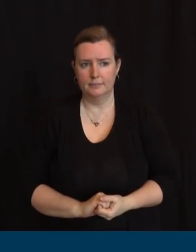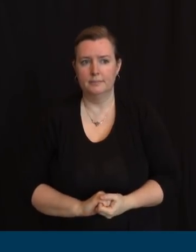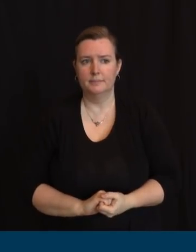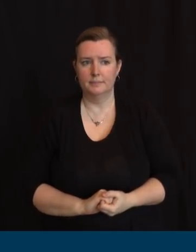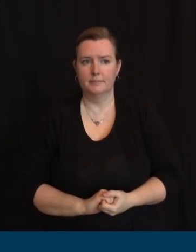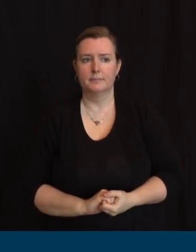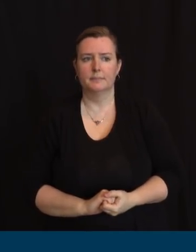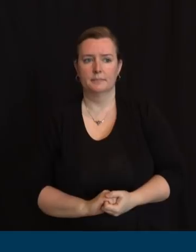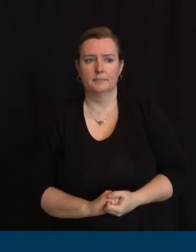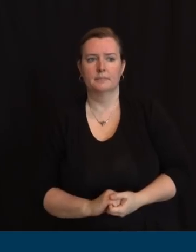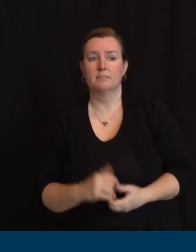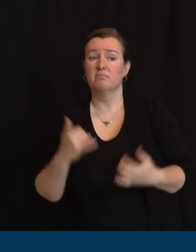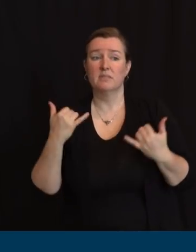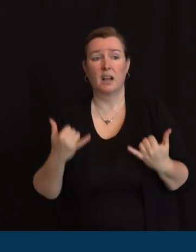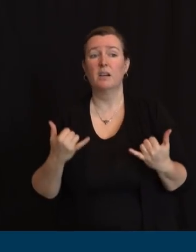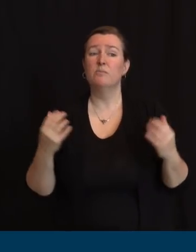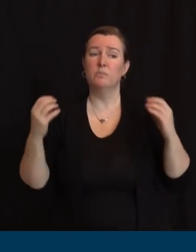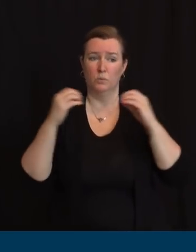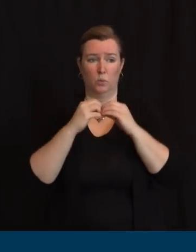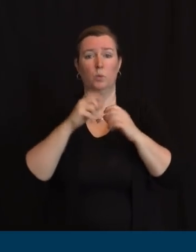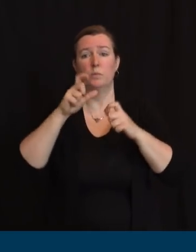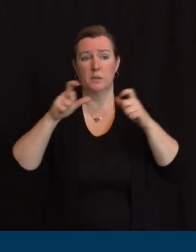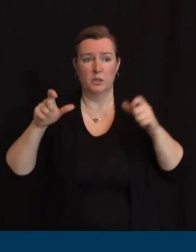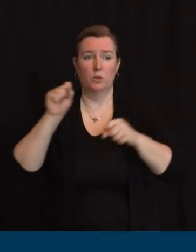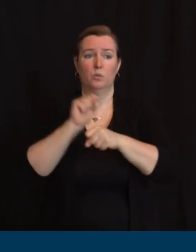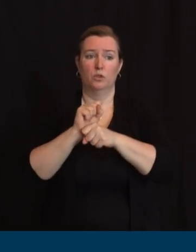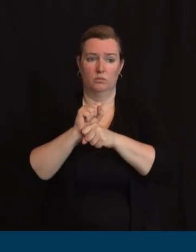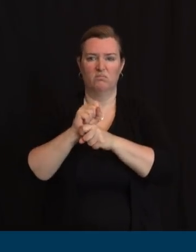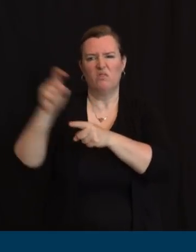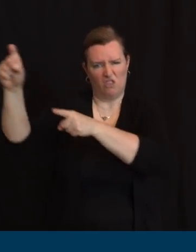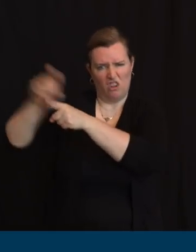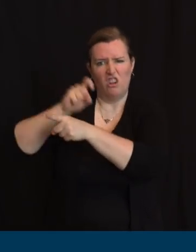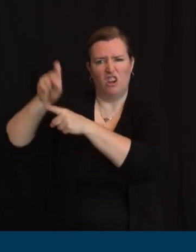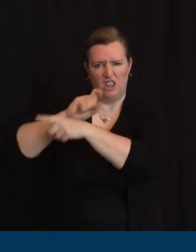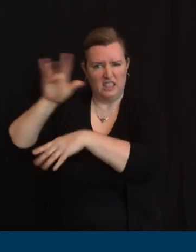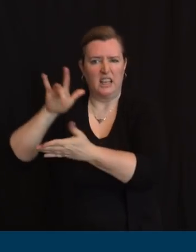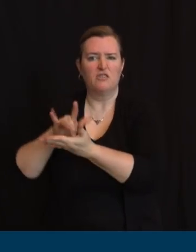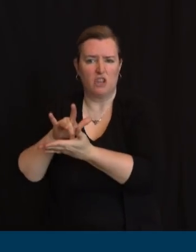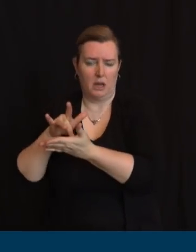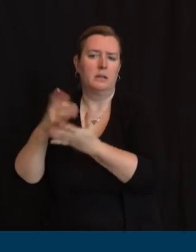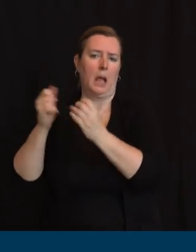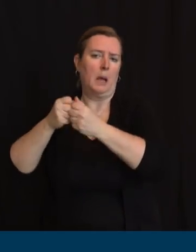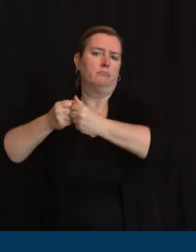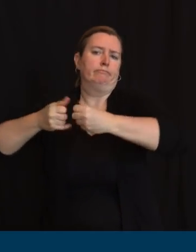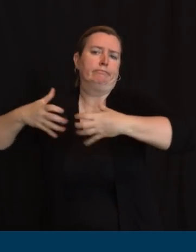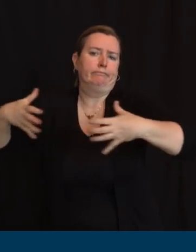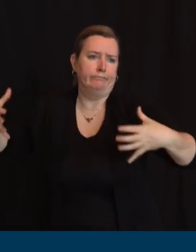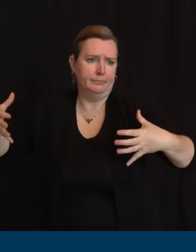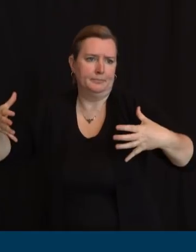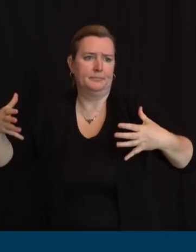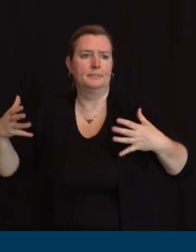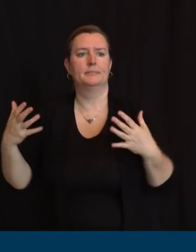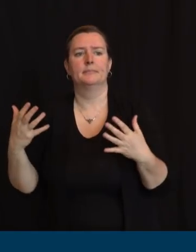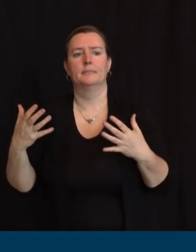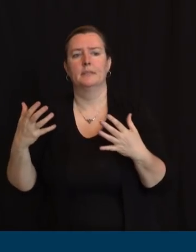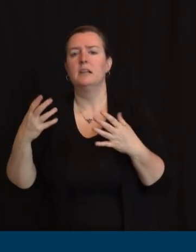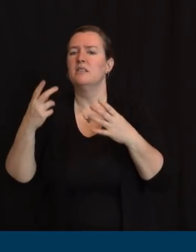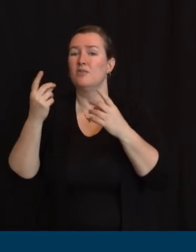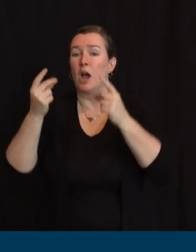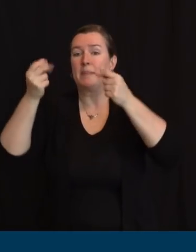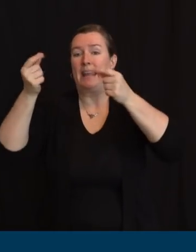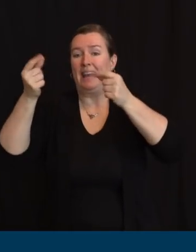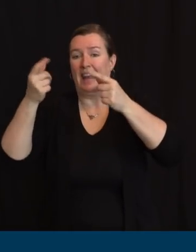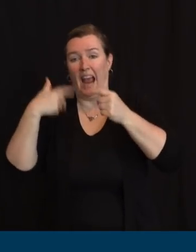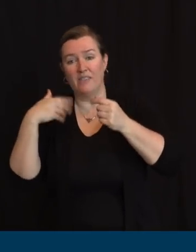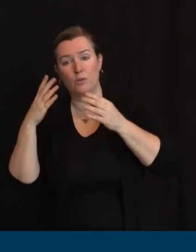better handle your incoming calls, and has automated more processes to reduce the amount of time it takes for applicants